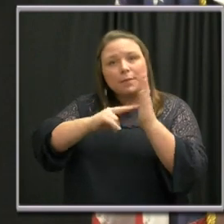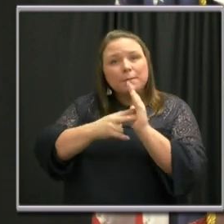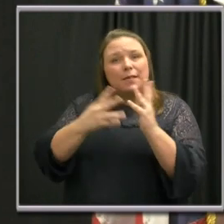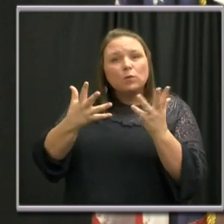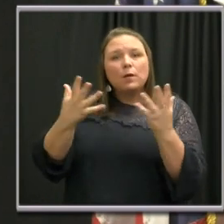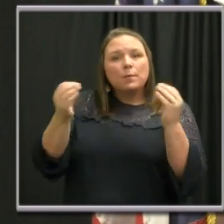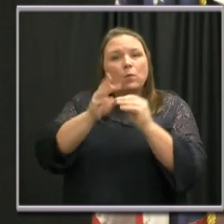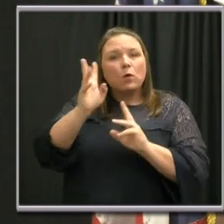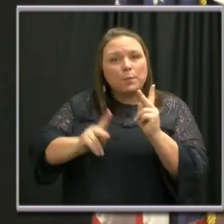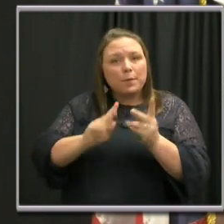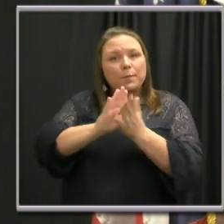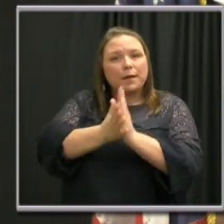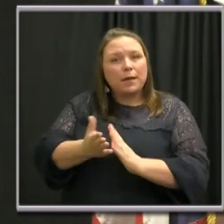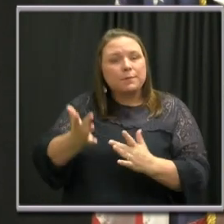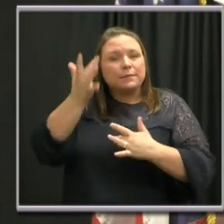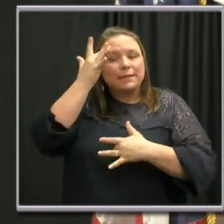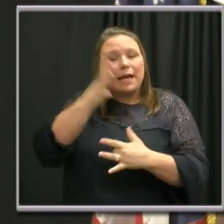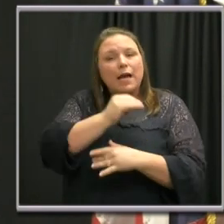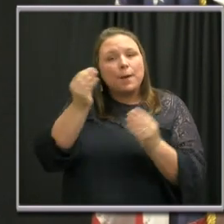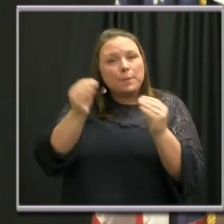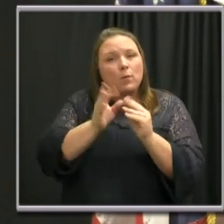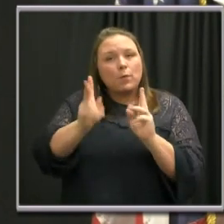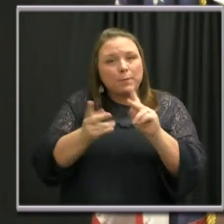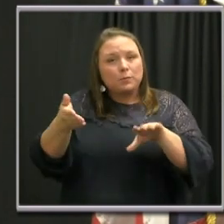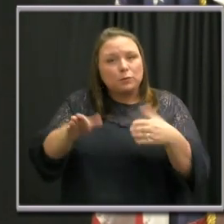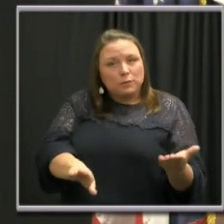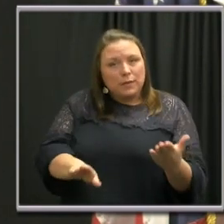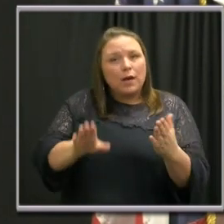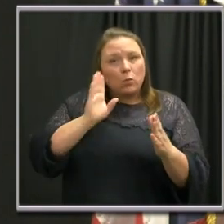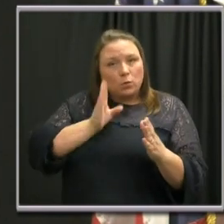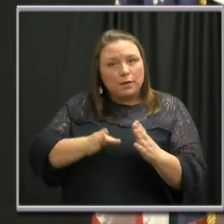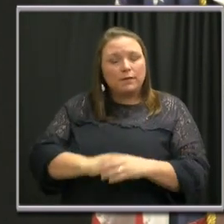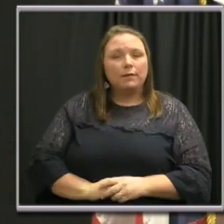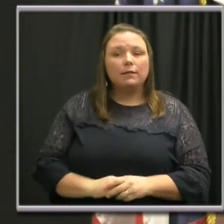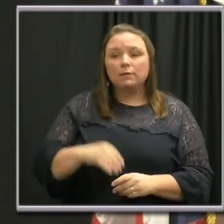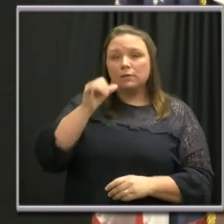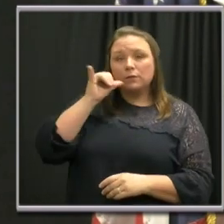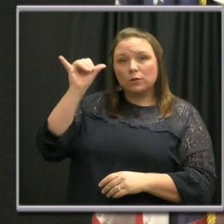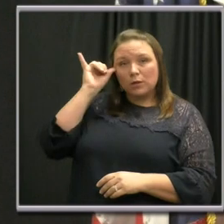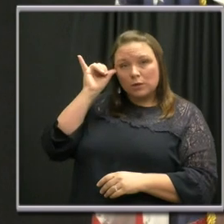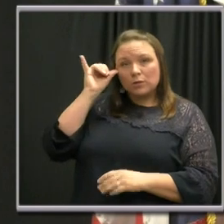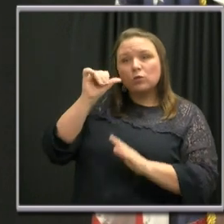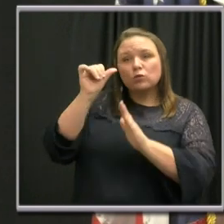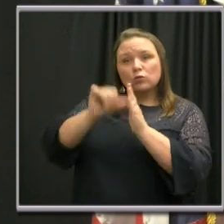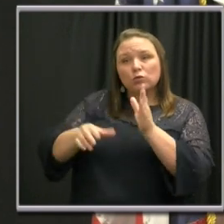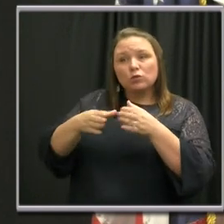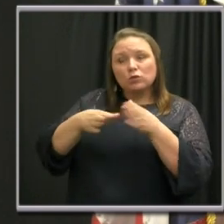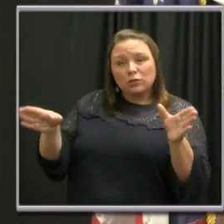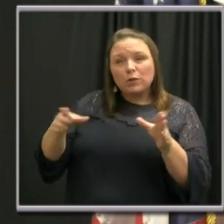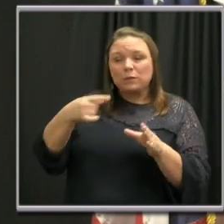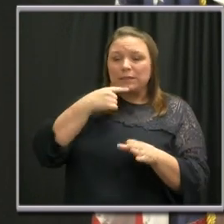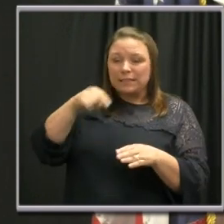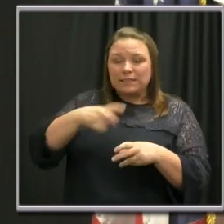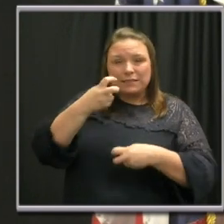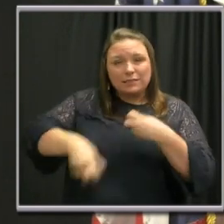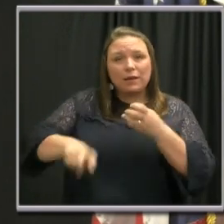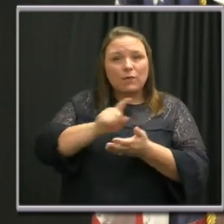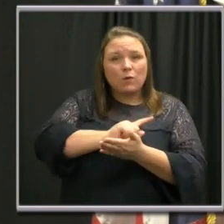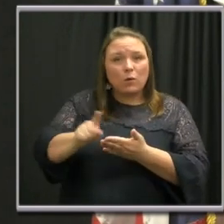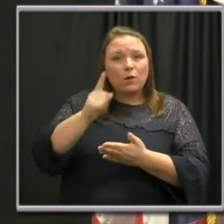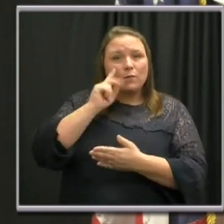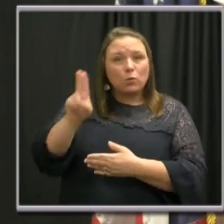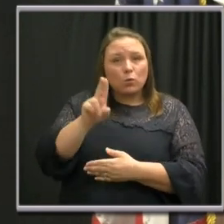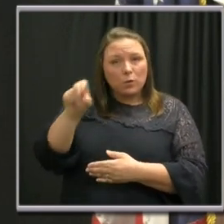more cases and sadly more deaths. Now, yesterday the Surgeon General stated that this will be a tough week for the United States,